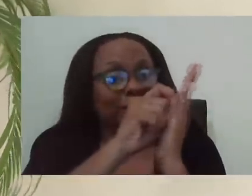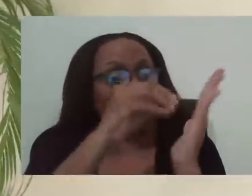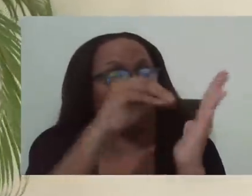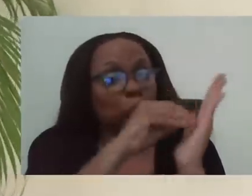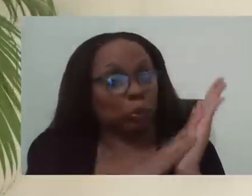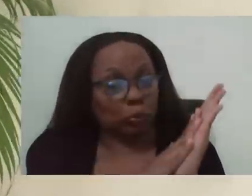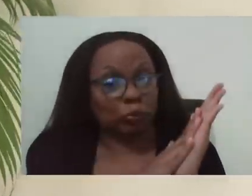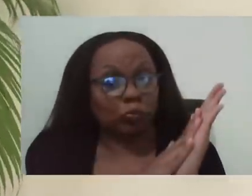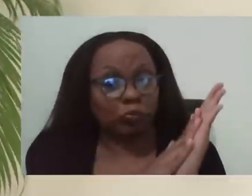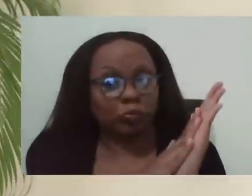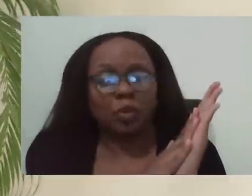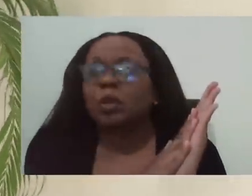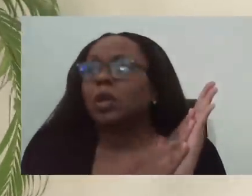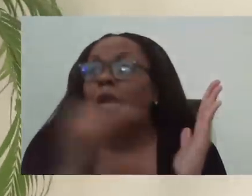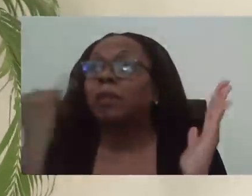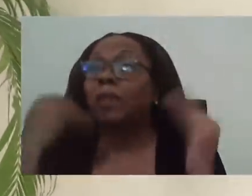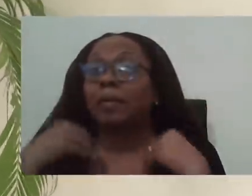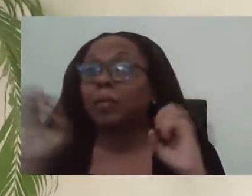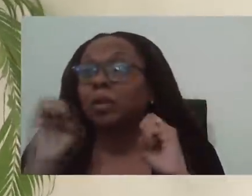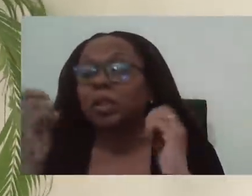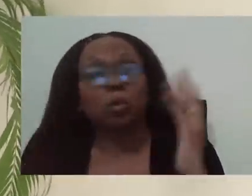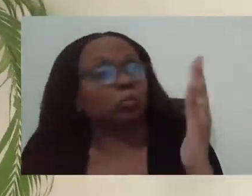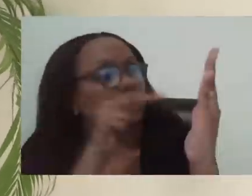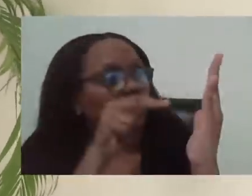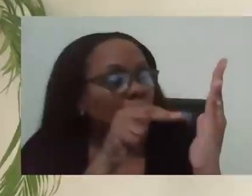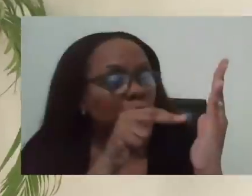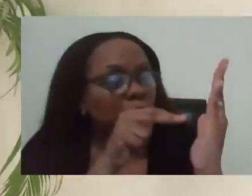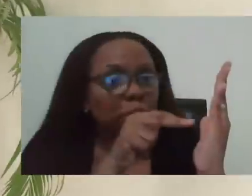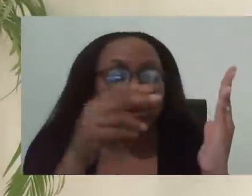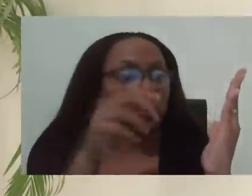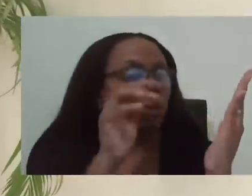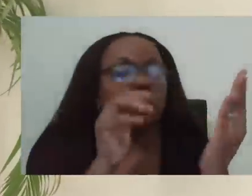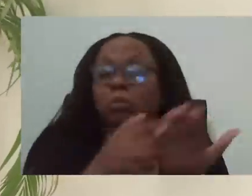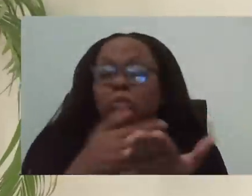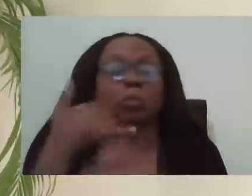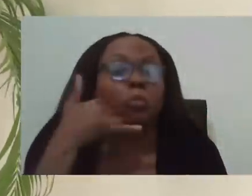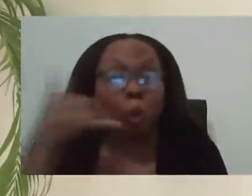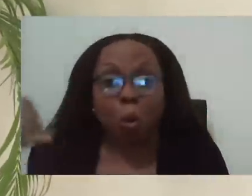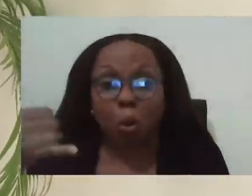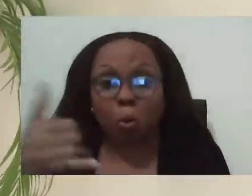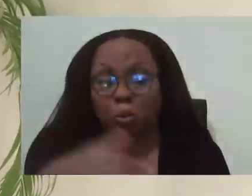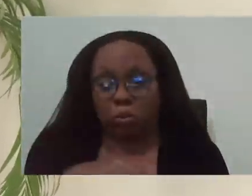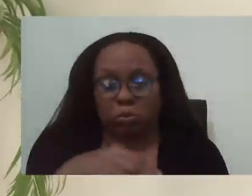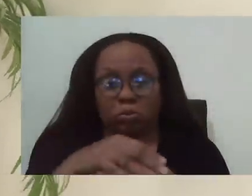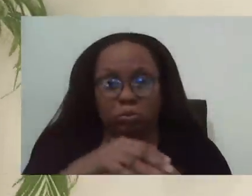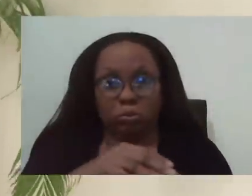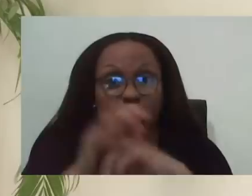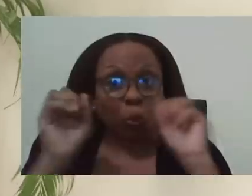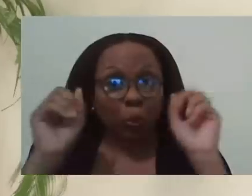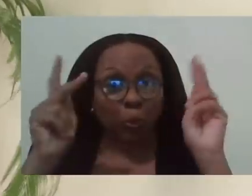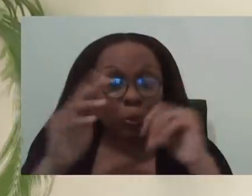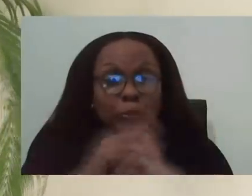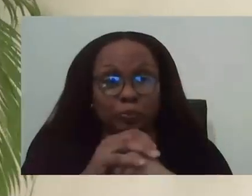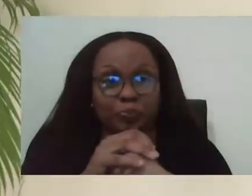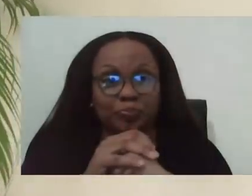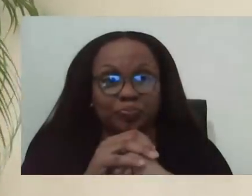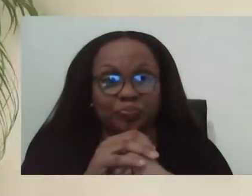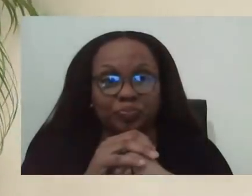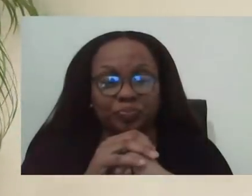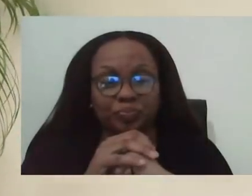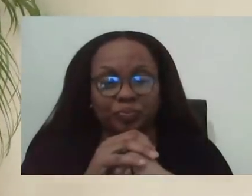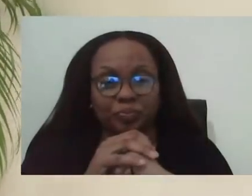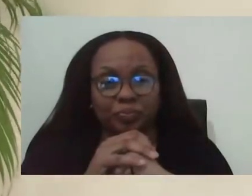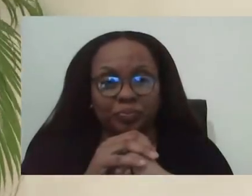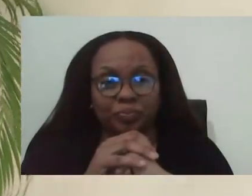to the emergency room, you call and discuss it with a health professional over the phone and let them guide you. By the same token, you know,